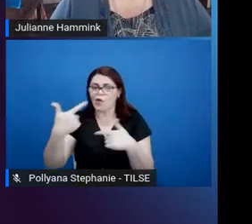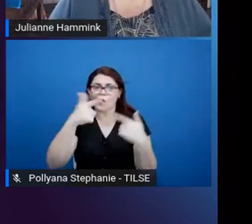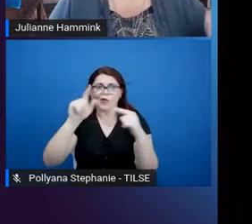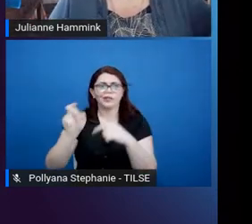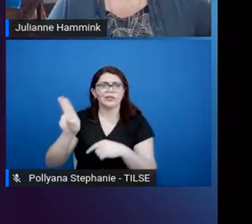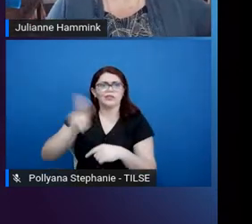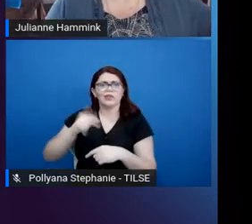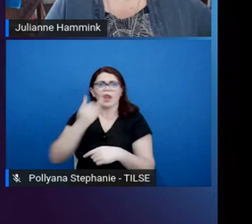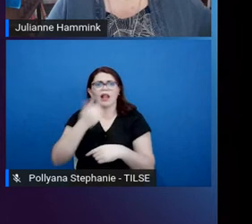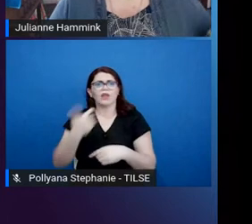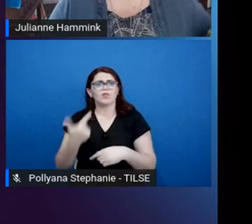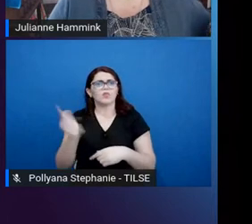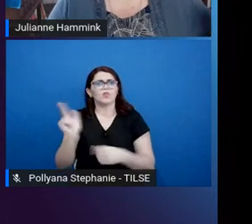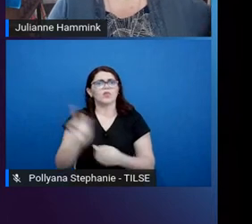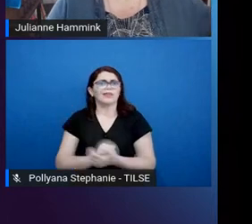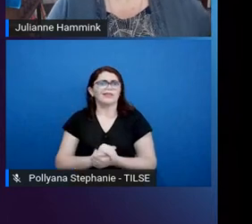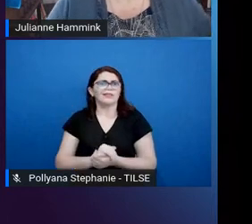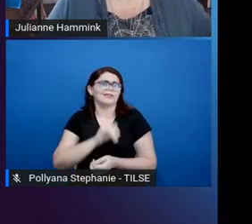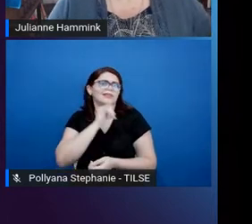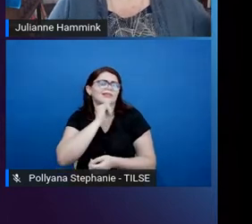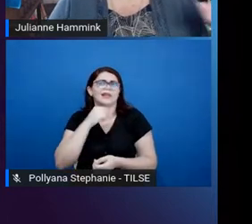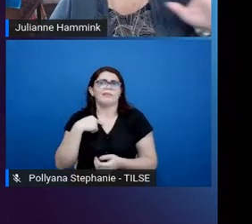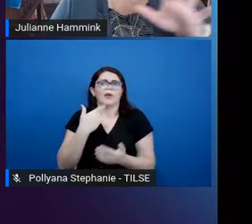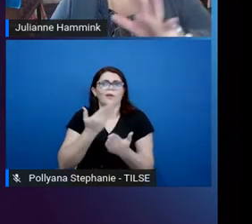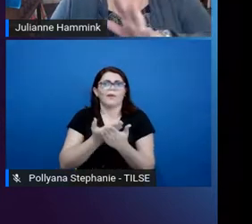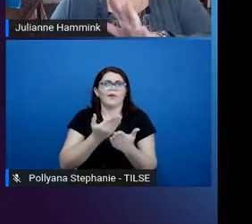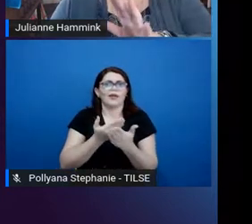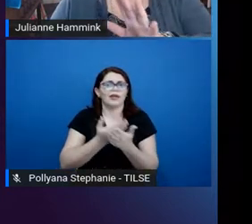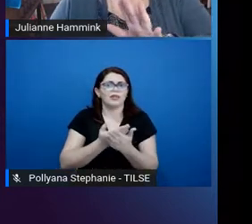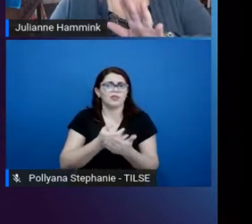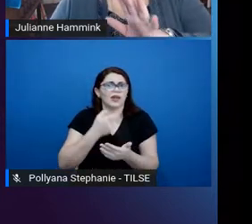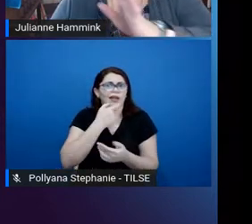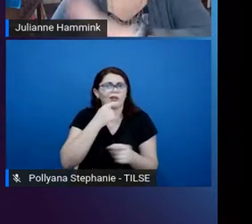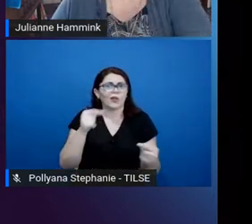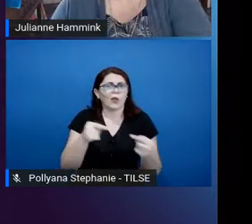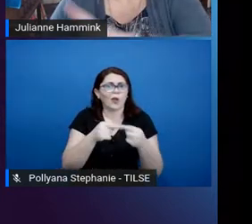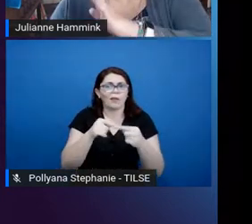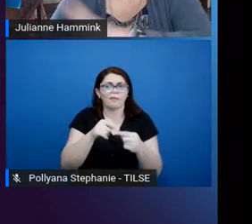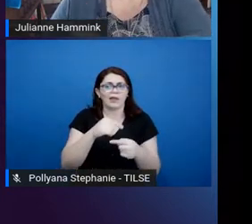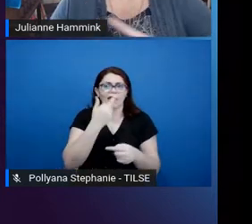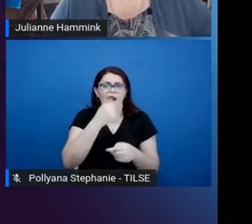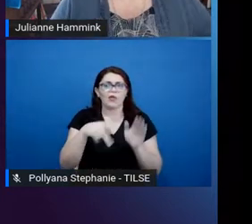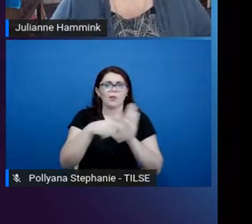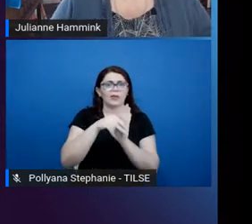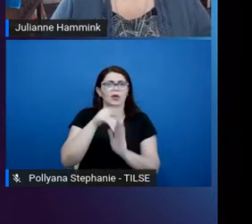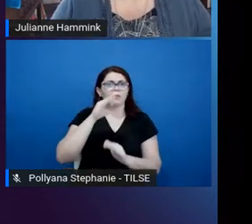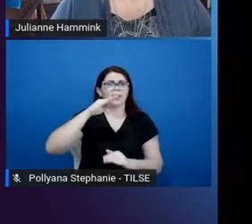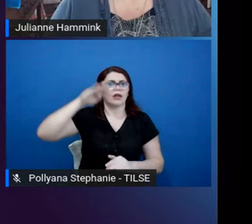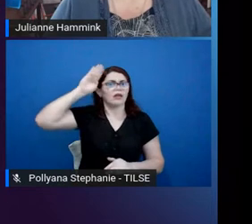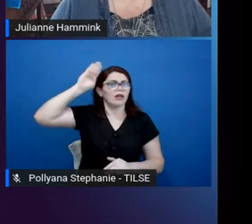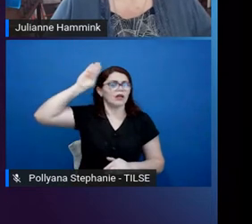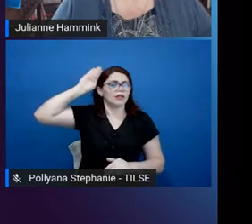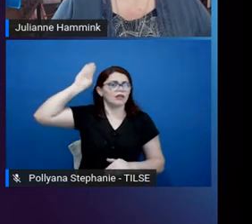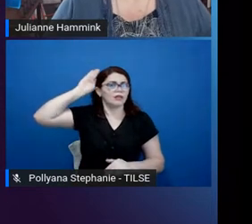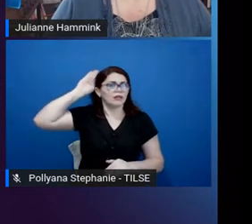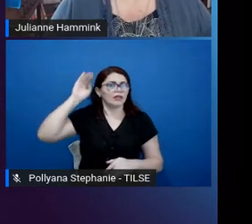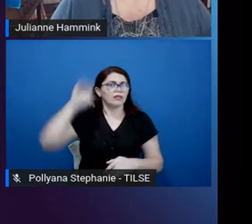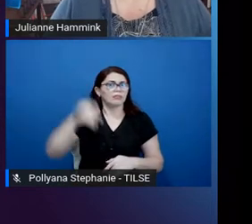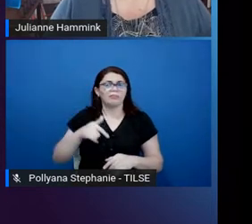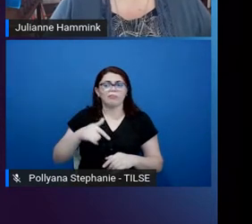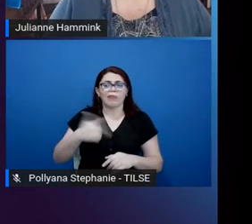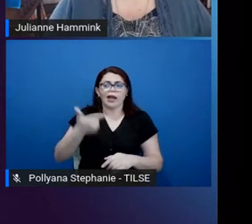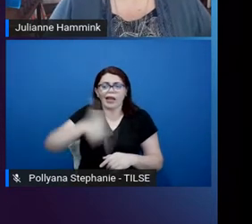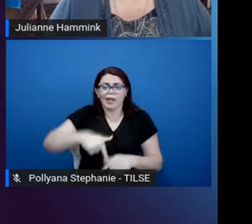setting English as the academic language and at the expense of local languages, which could also do that?